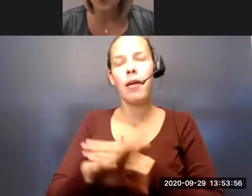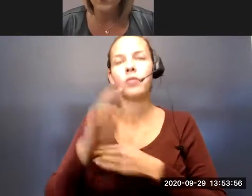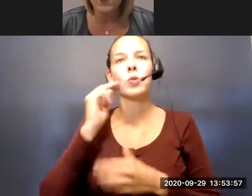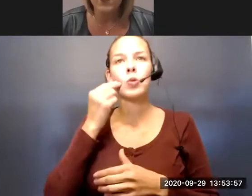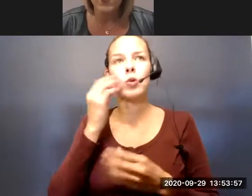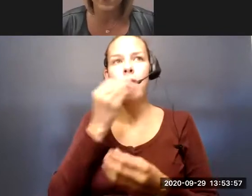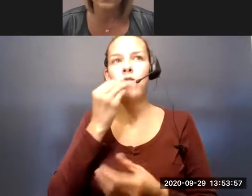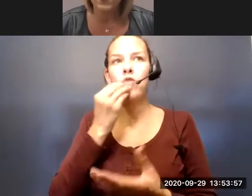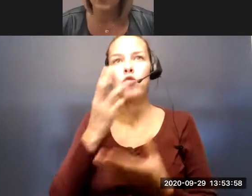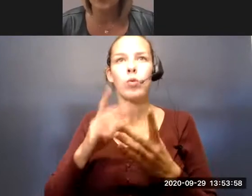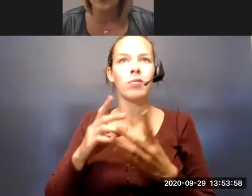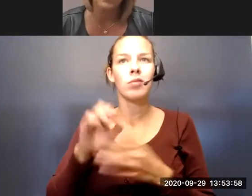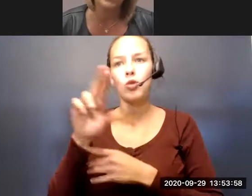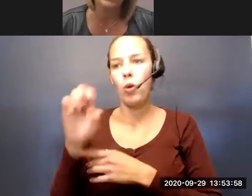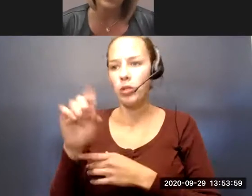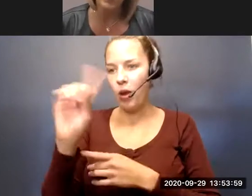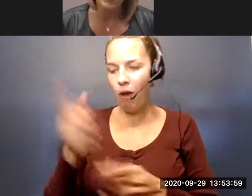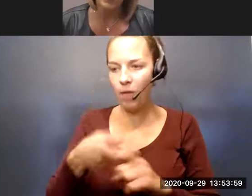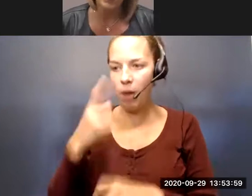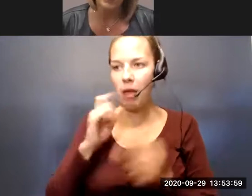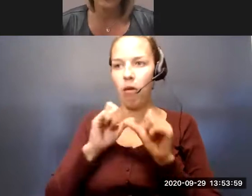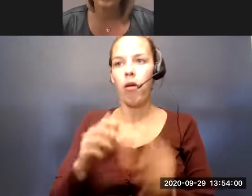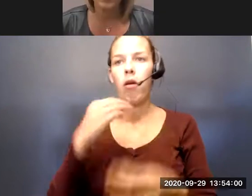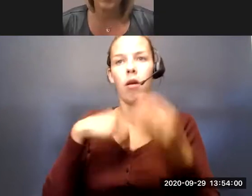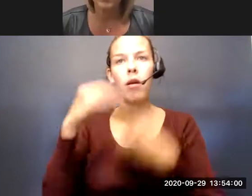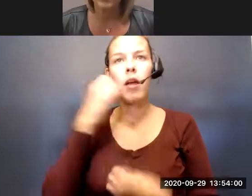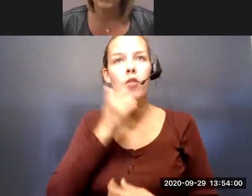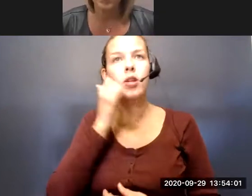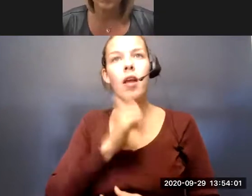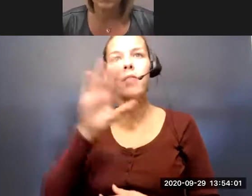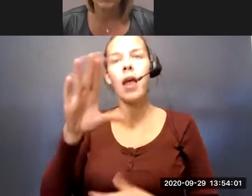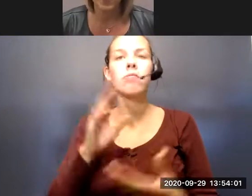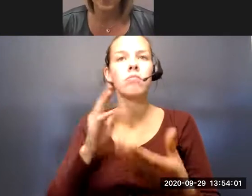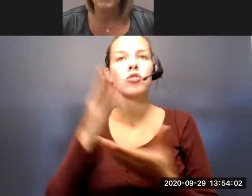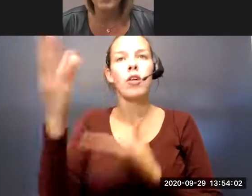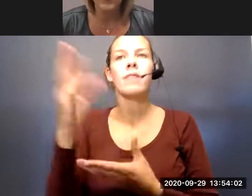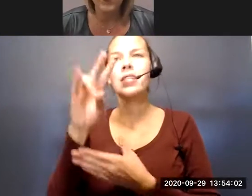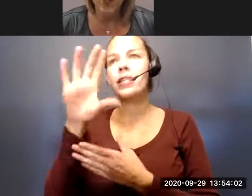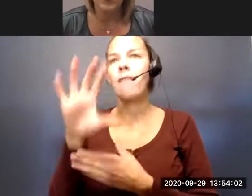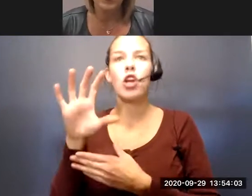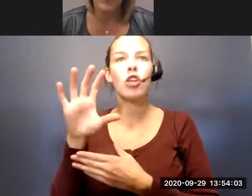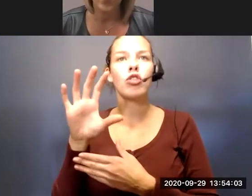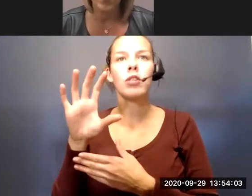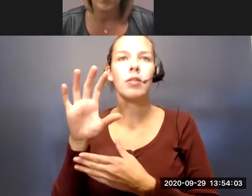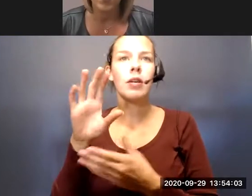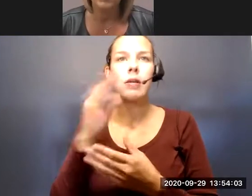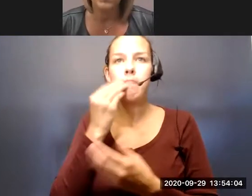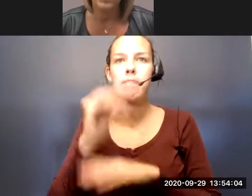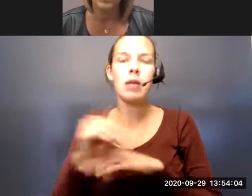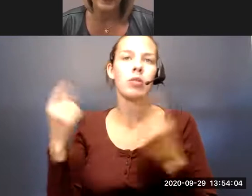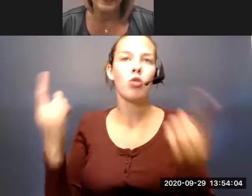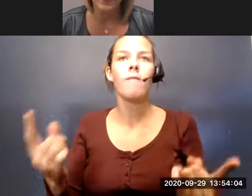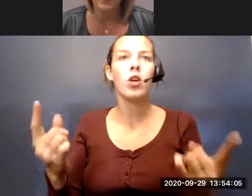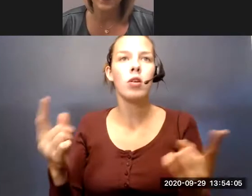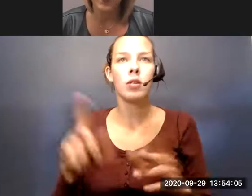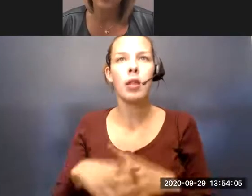food sources and sustainable food sources. That program served close to 700 meals so far since